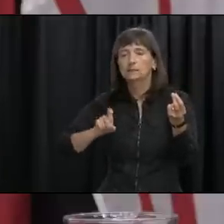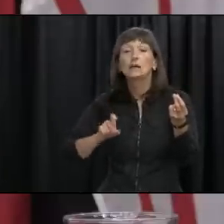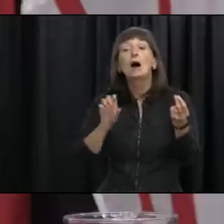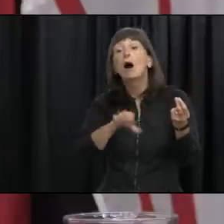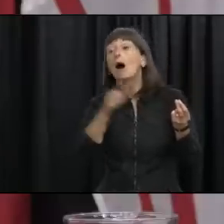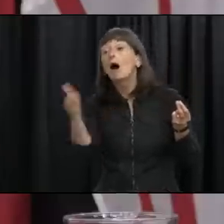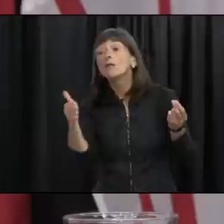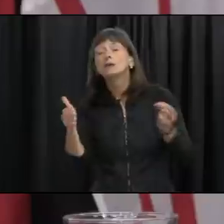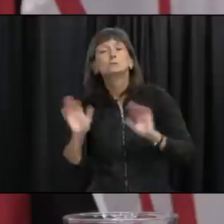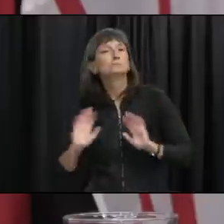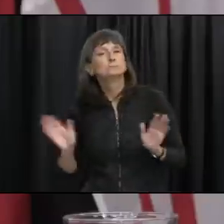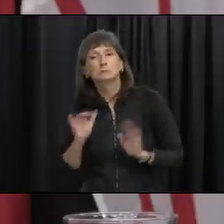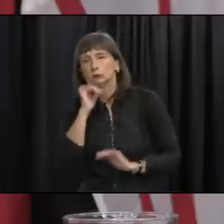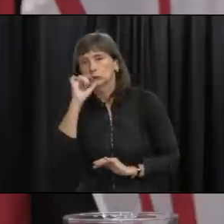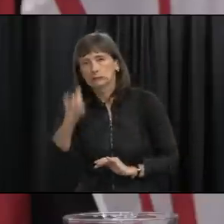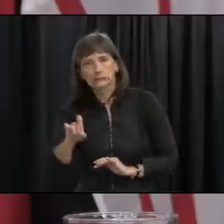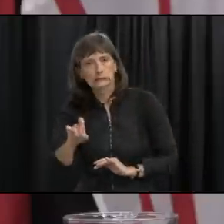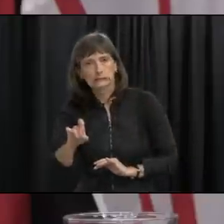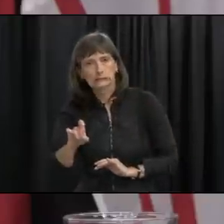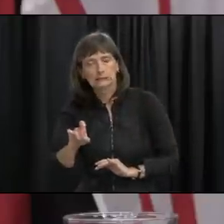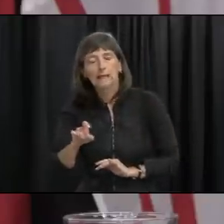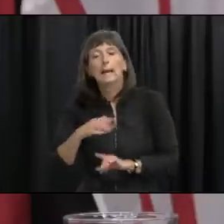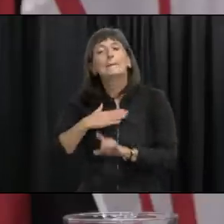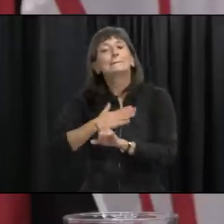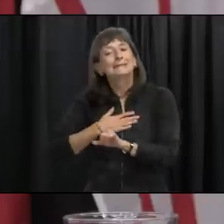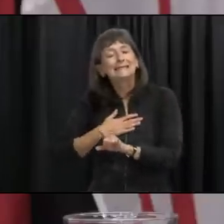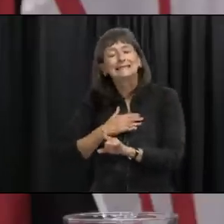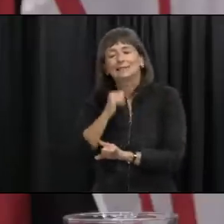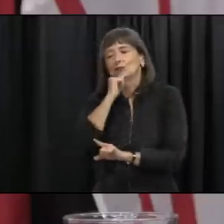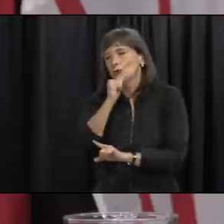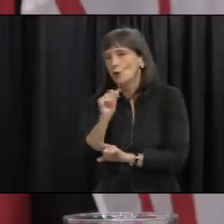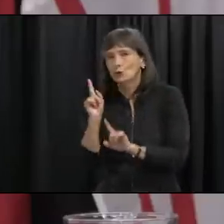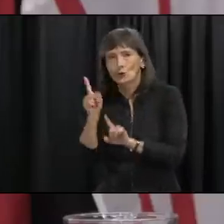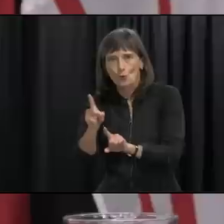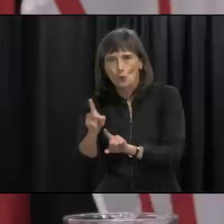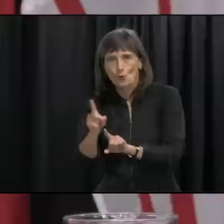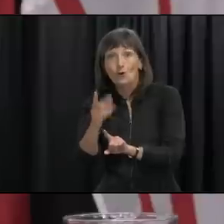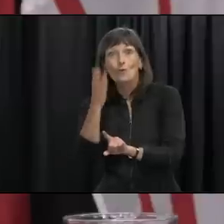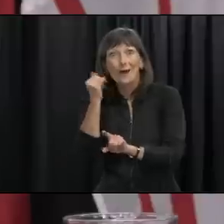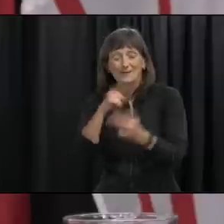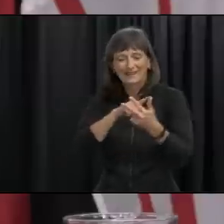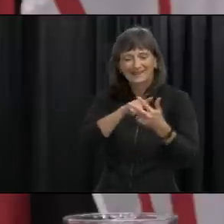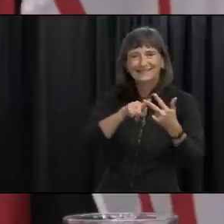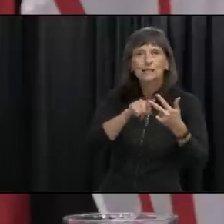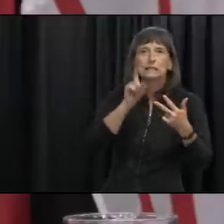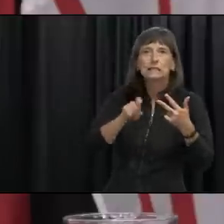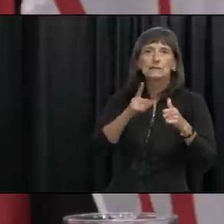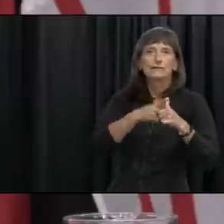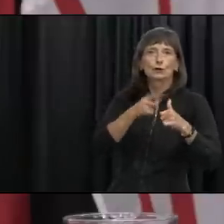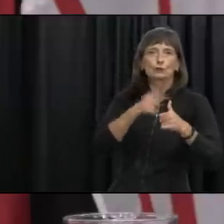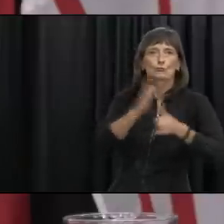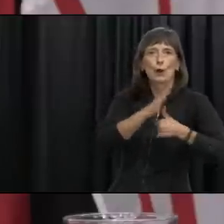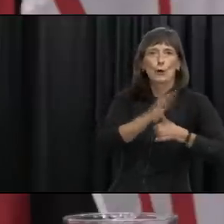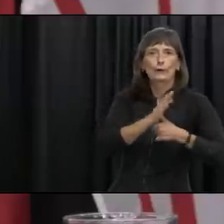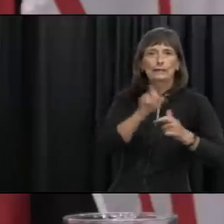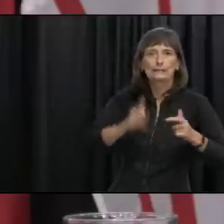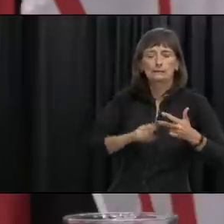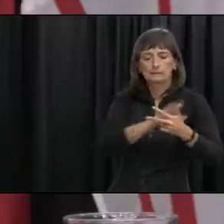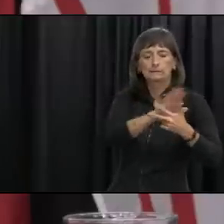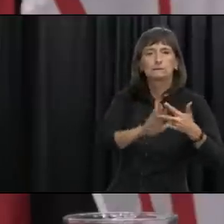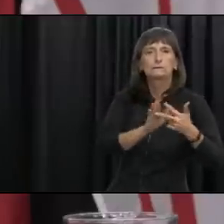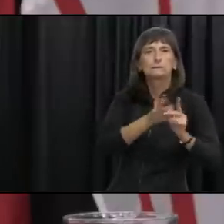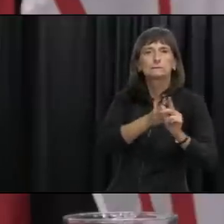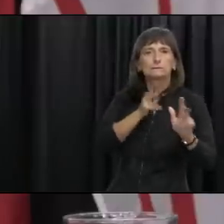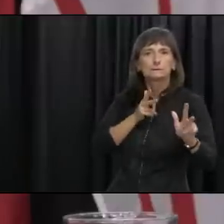not to do that at the moment because it is displacing potentially the other categories who should get tested we are